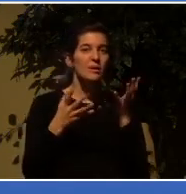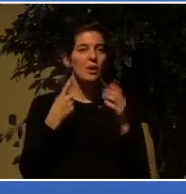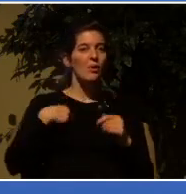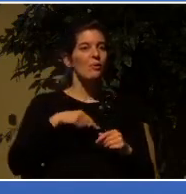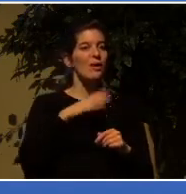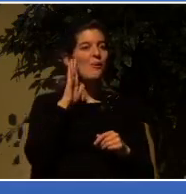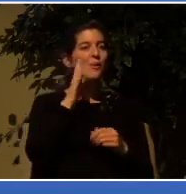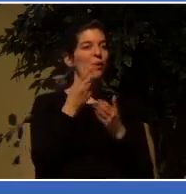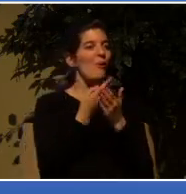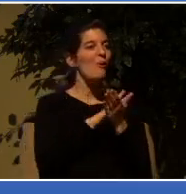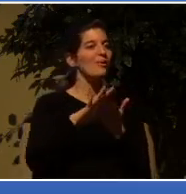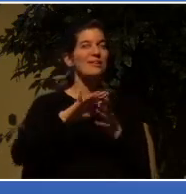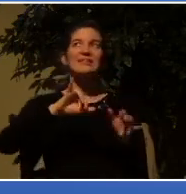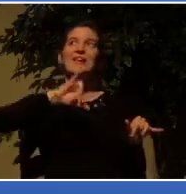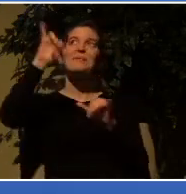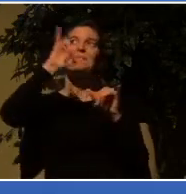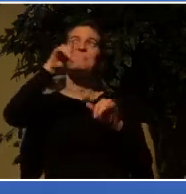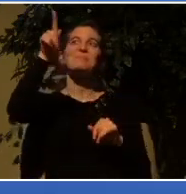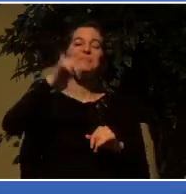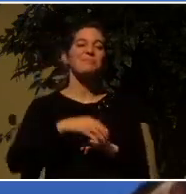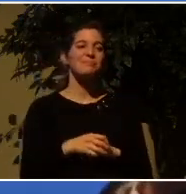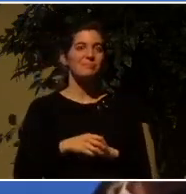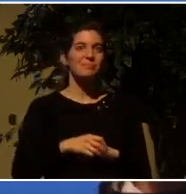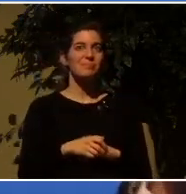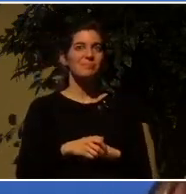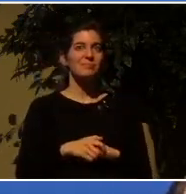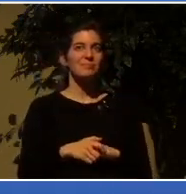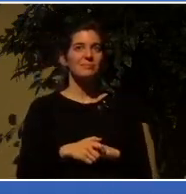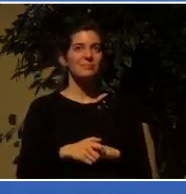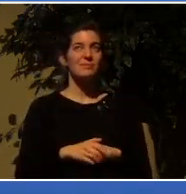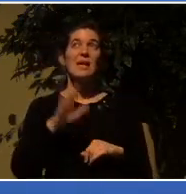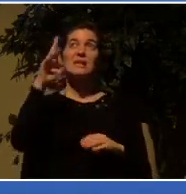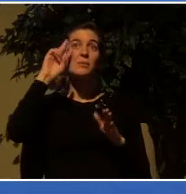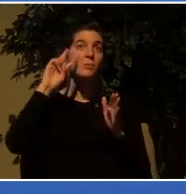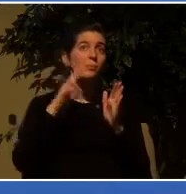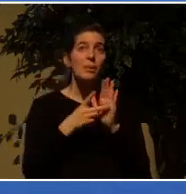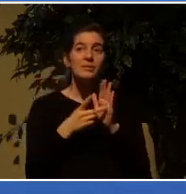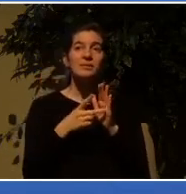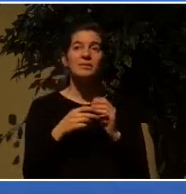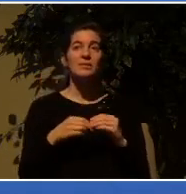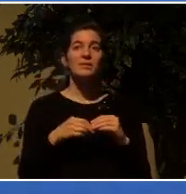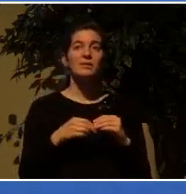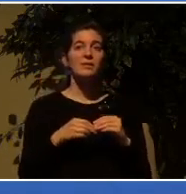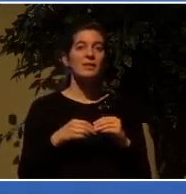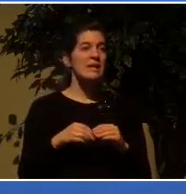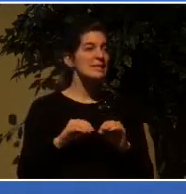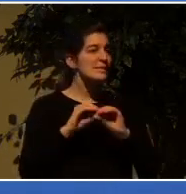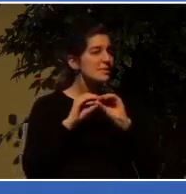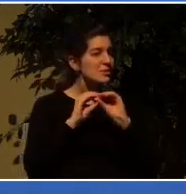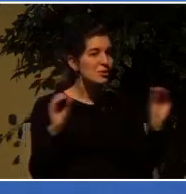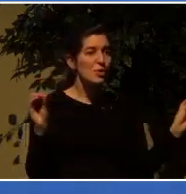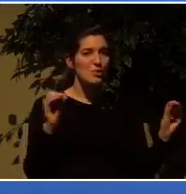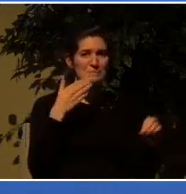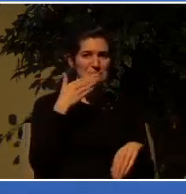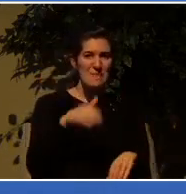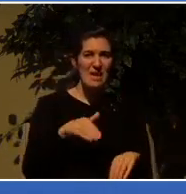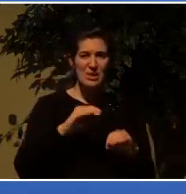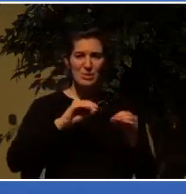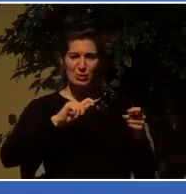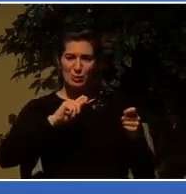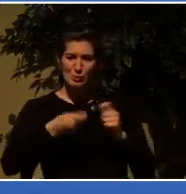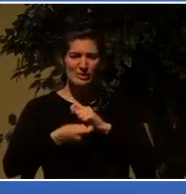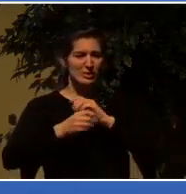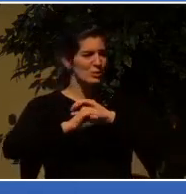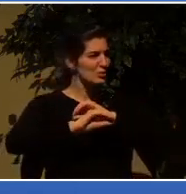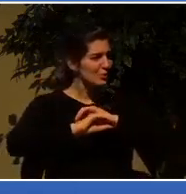His intention is that nothing evil, nothing wrong, nothing crooked will invade his eternal kingdom so that there